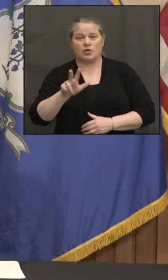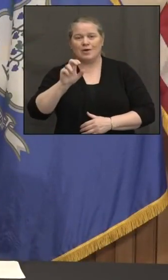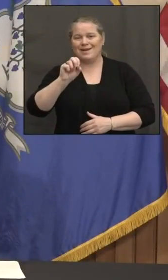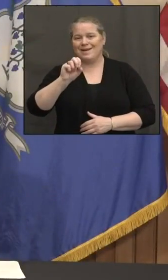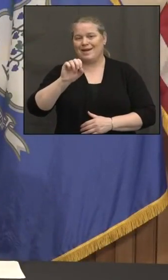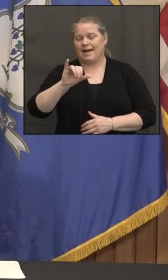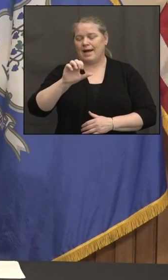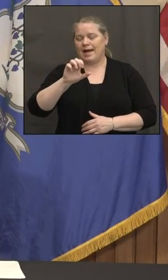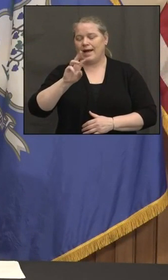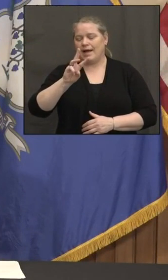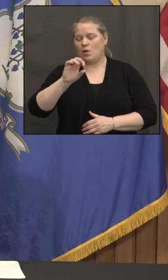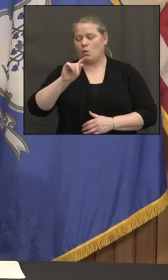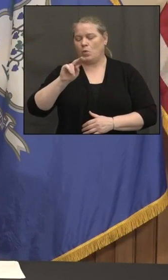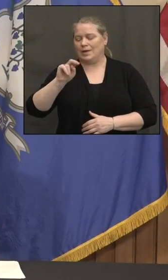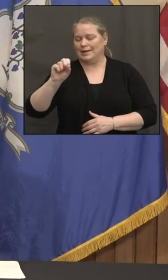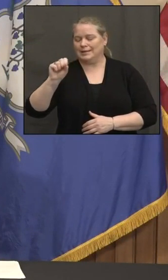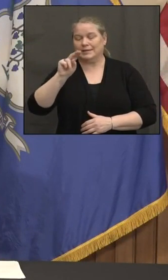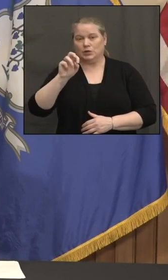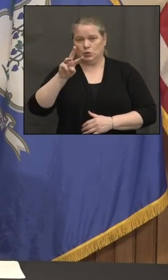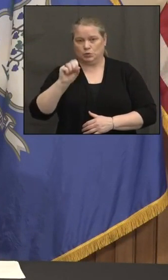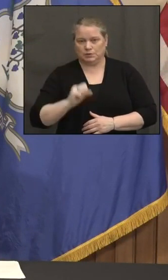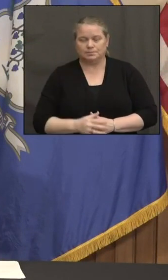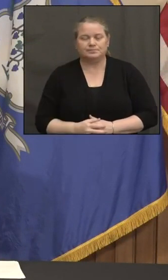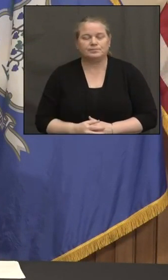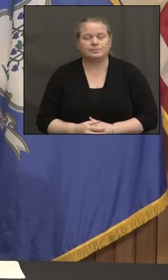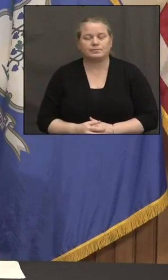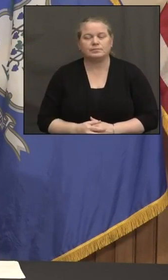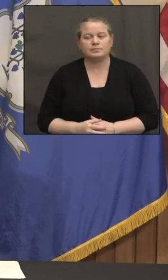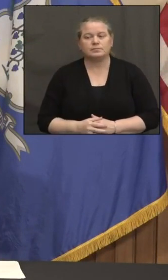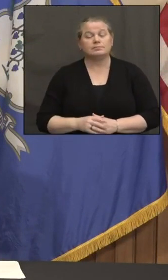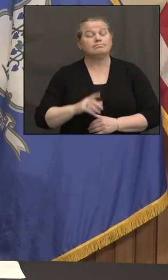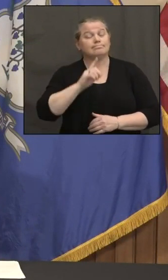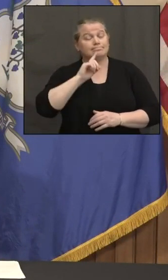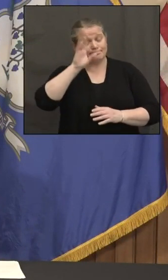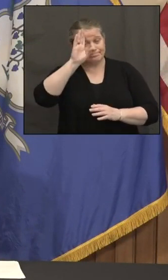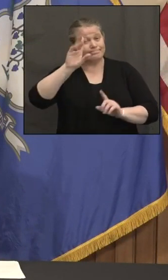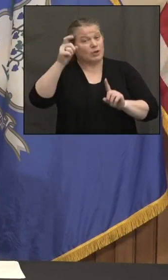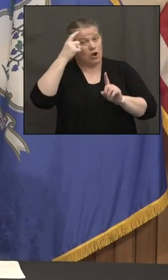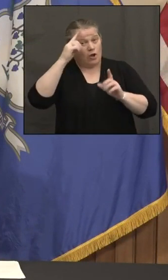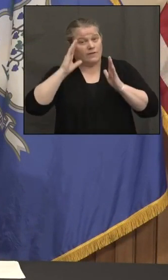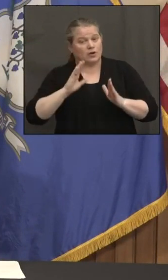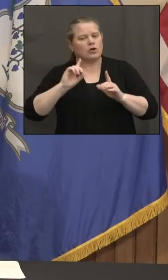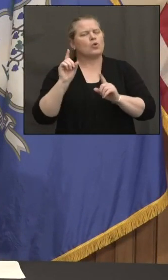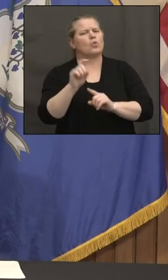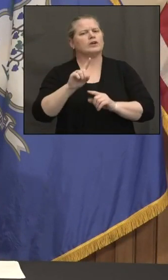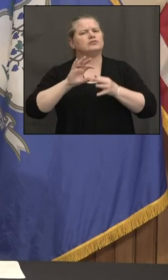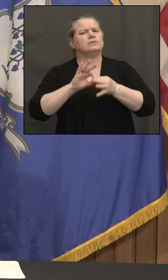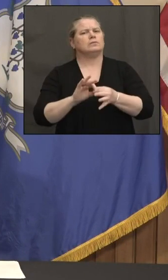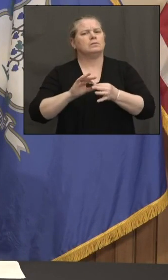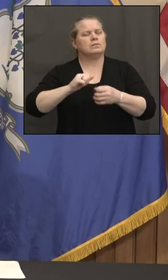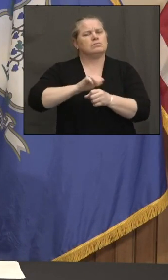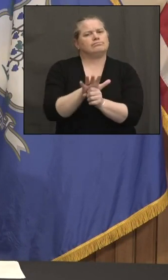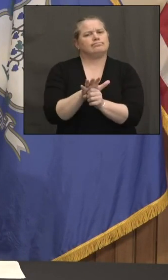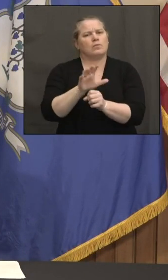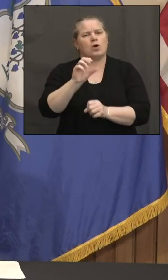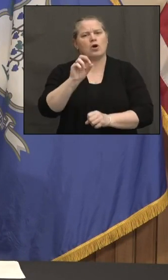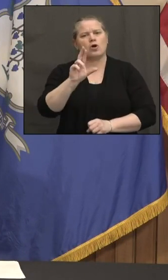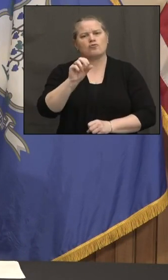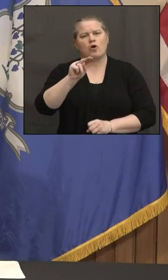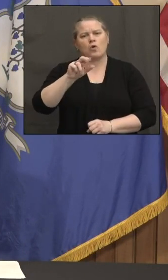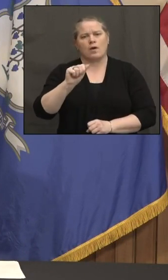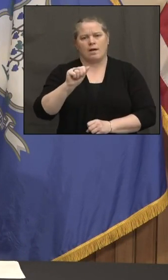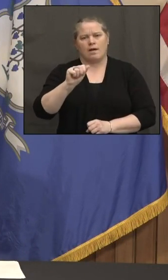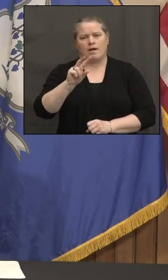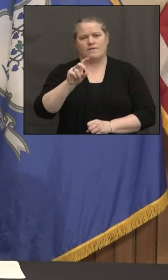Governor. First, a question about the coronavirus. You know, we just wanted to know if we know what percentage of our